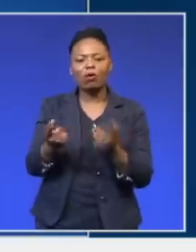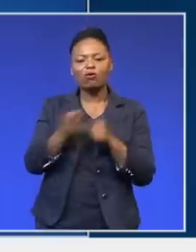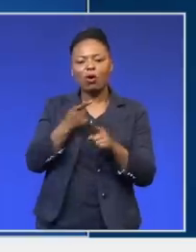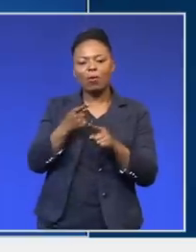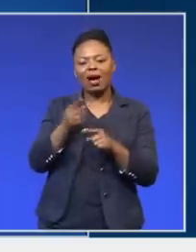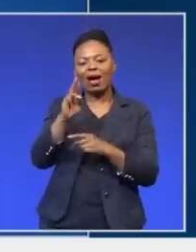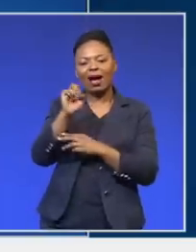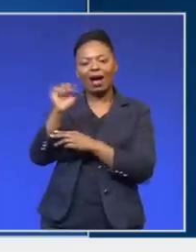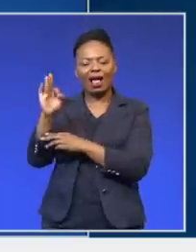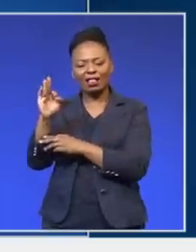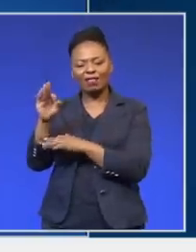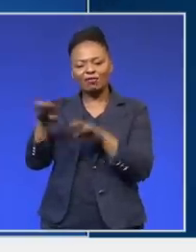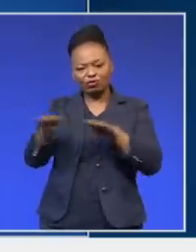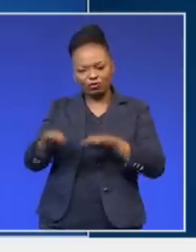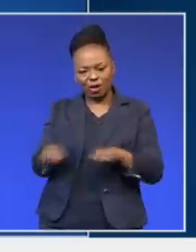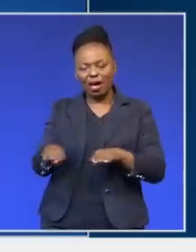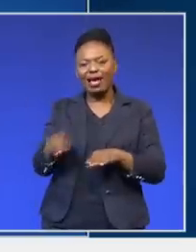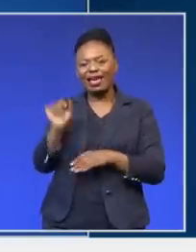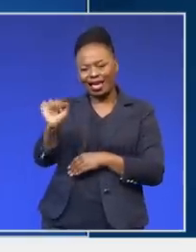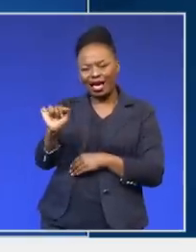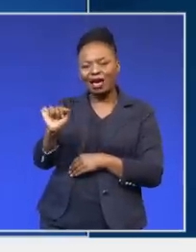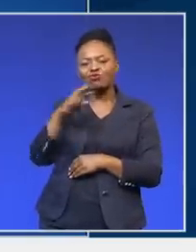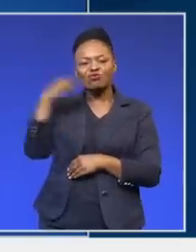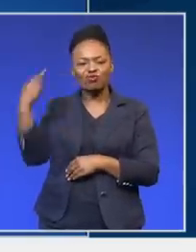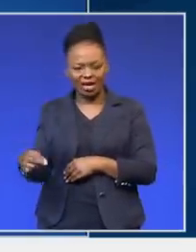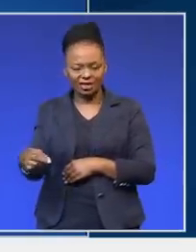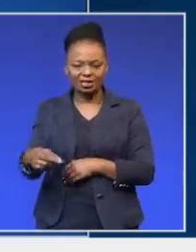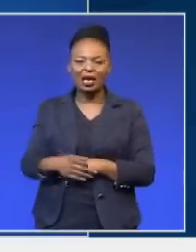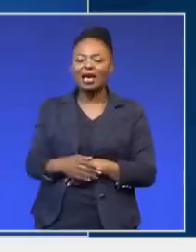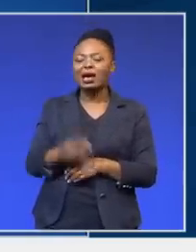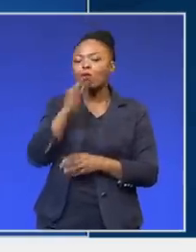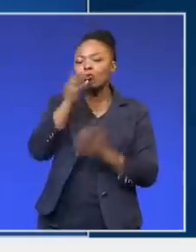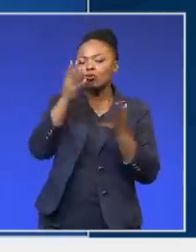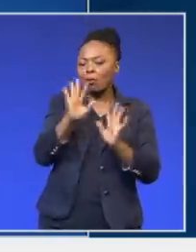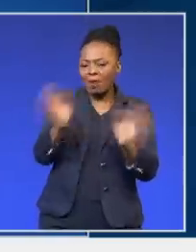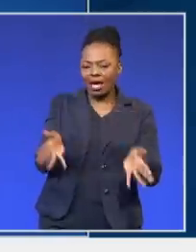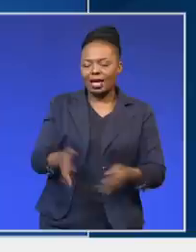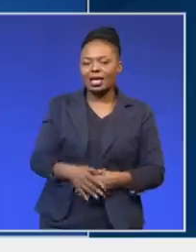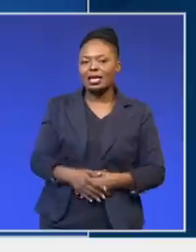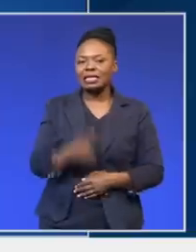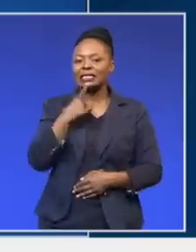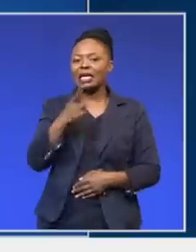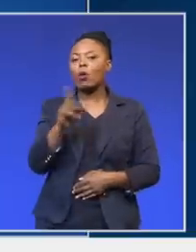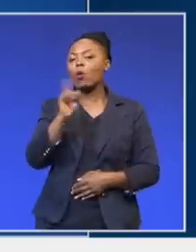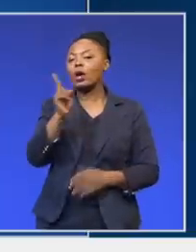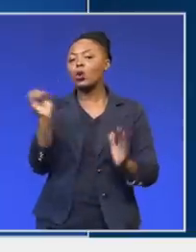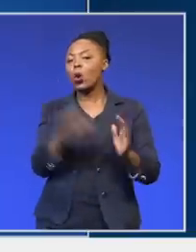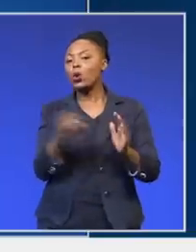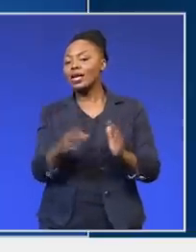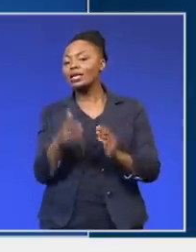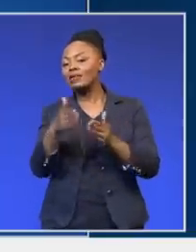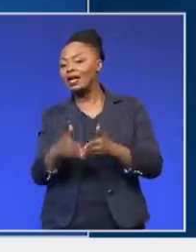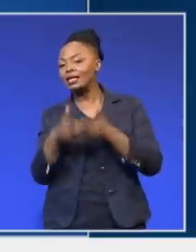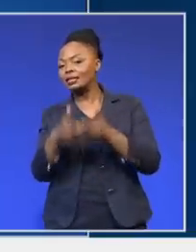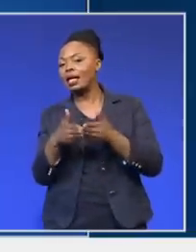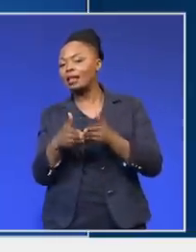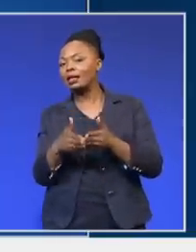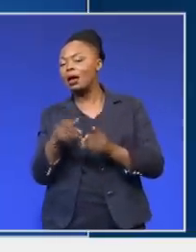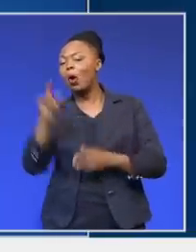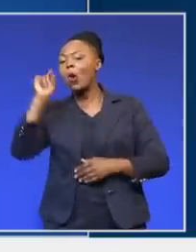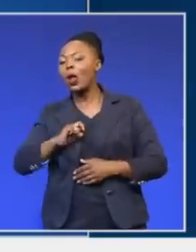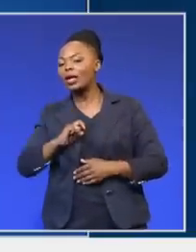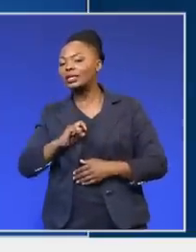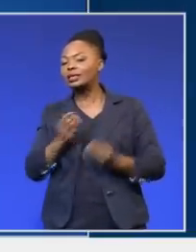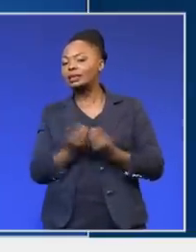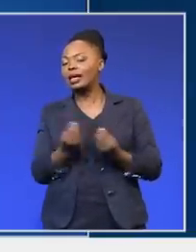That was offloaded. And that was what she was referring to. She was not saying that what was loaded onto the vessel was old orders. I couldn't